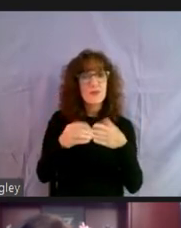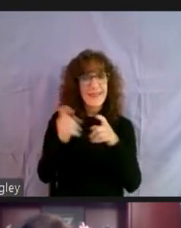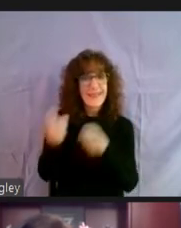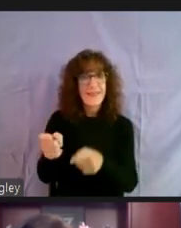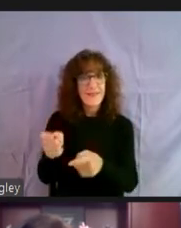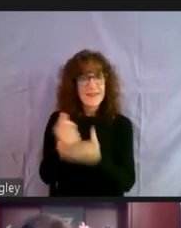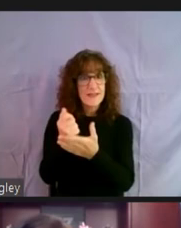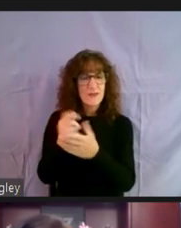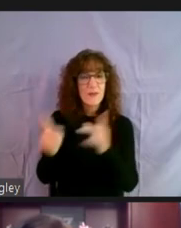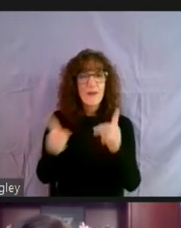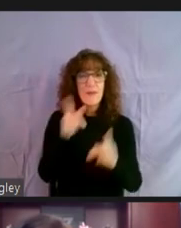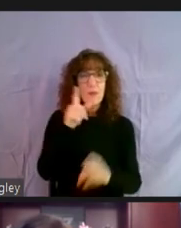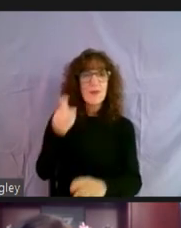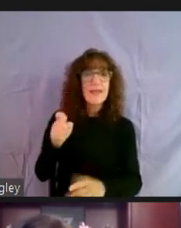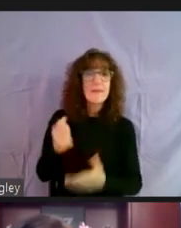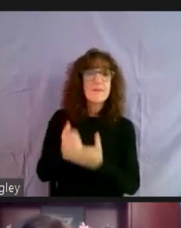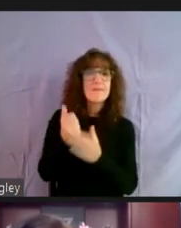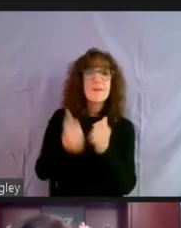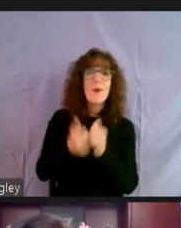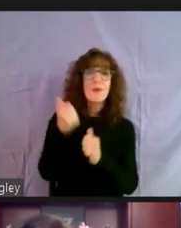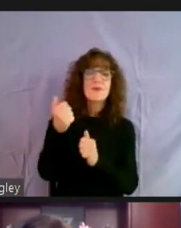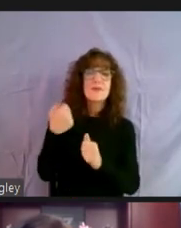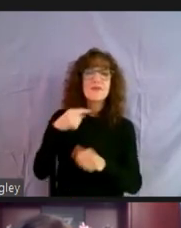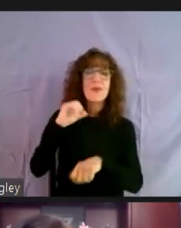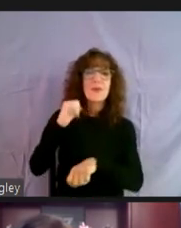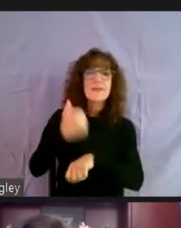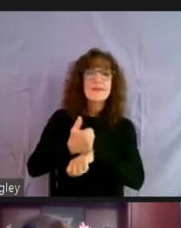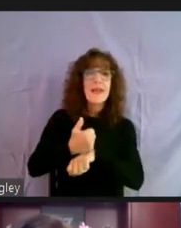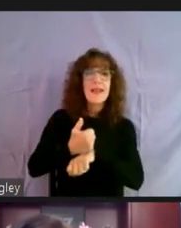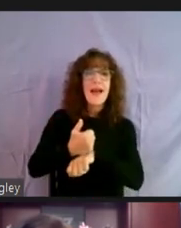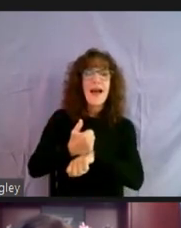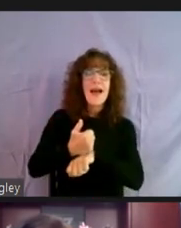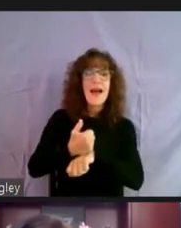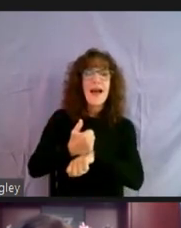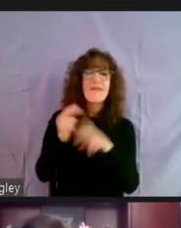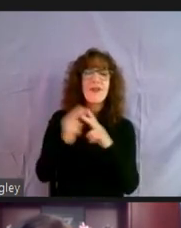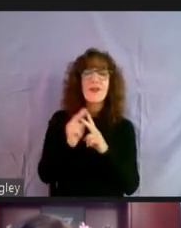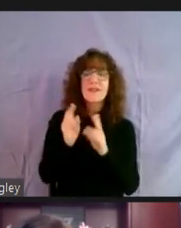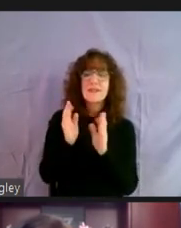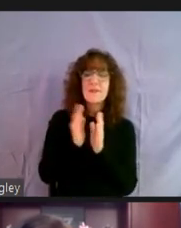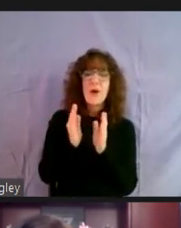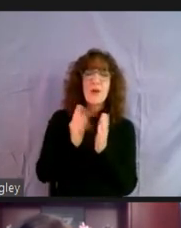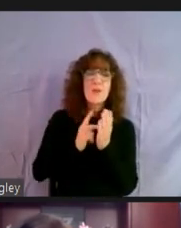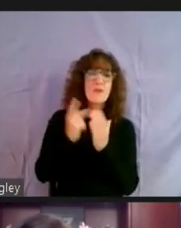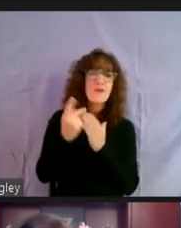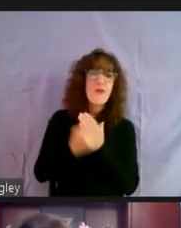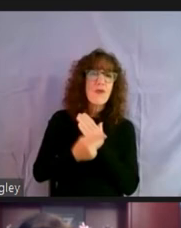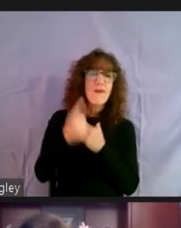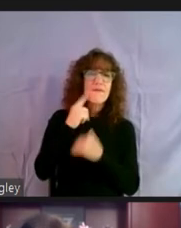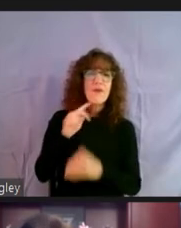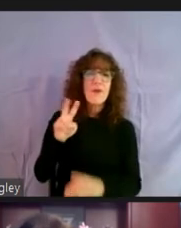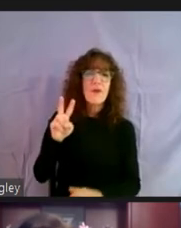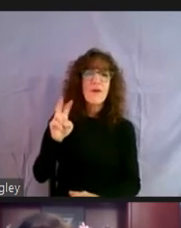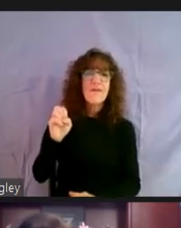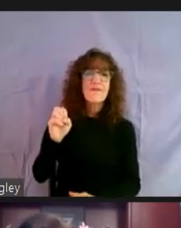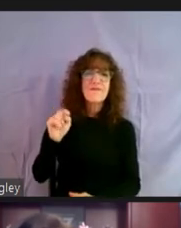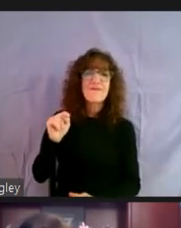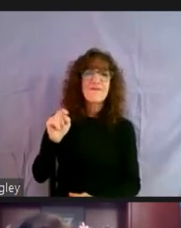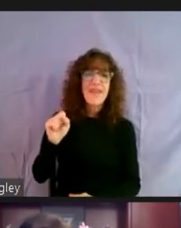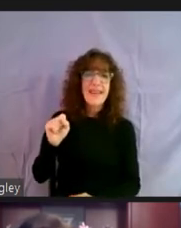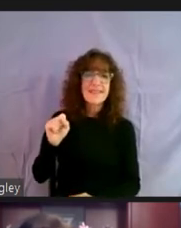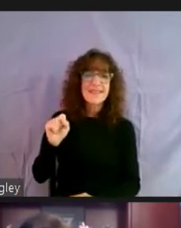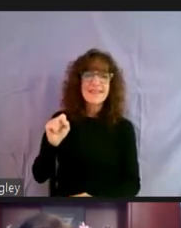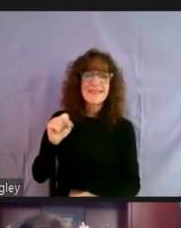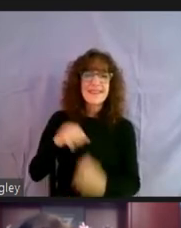they need it the most. And so we actually set up, um, there had been a very small program, I think for veterans in the County before, and,